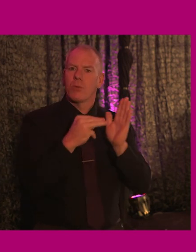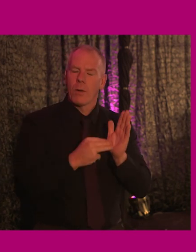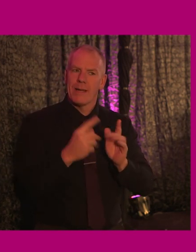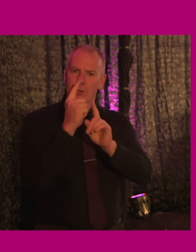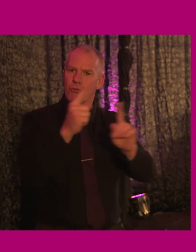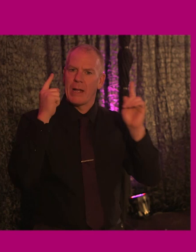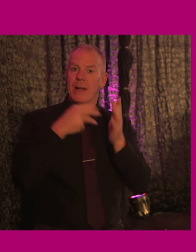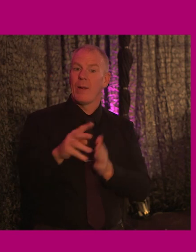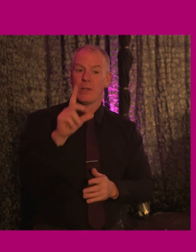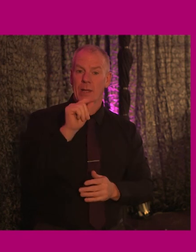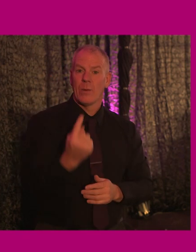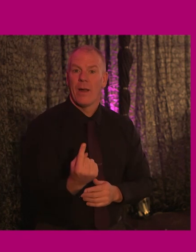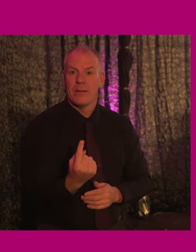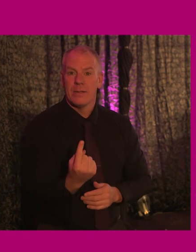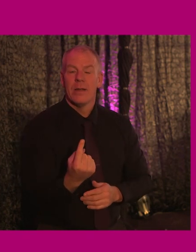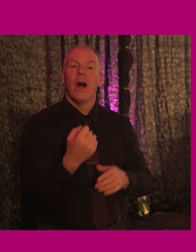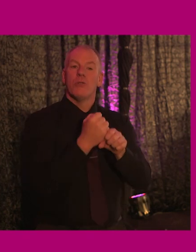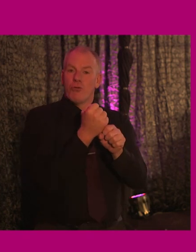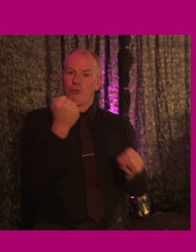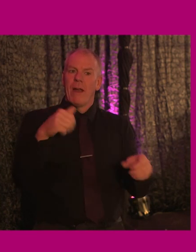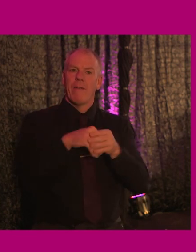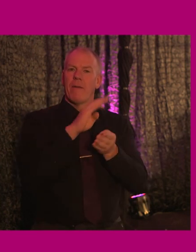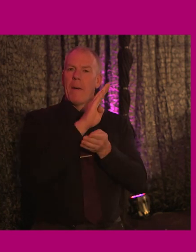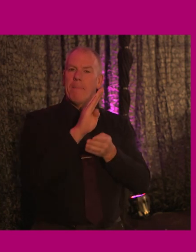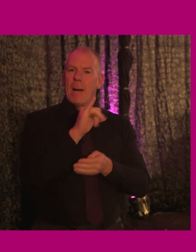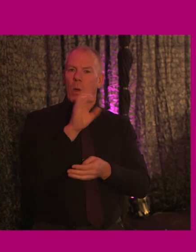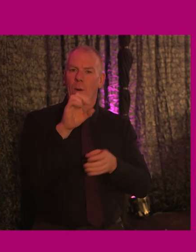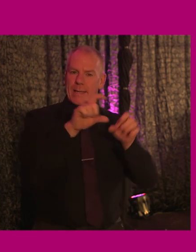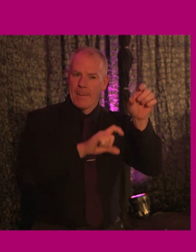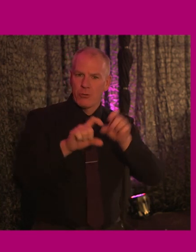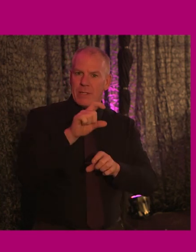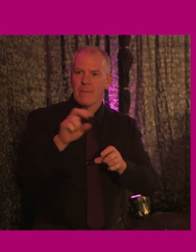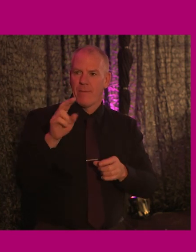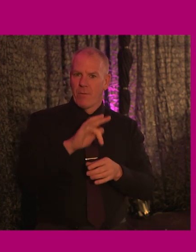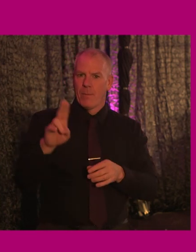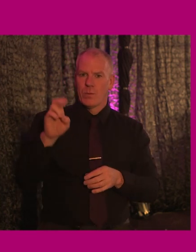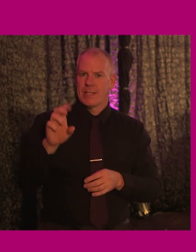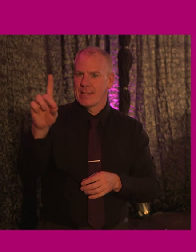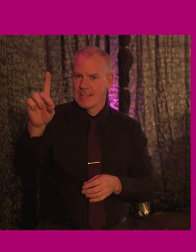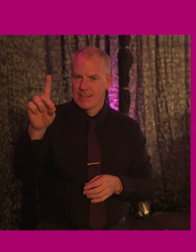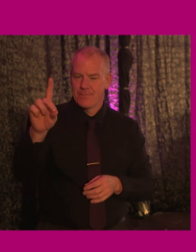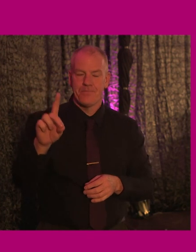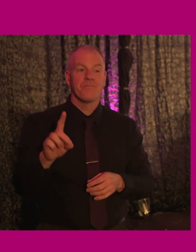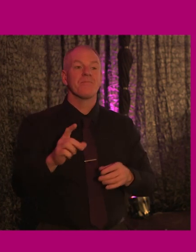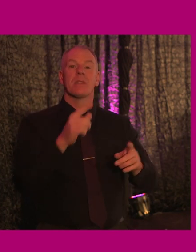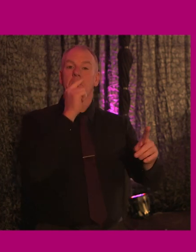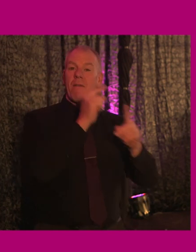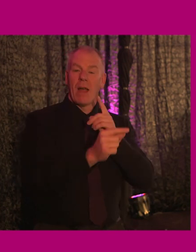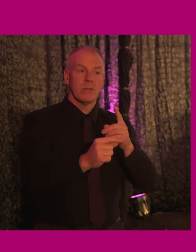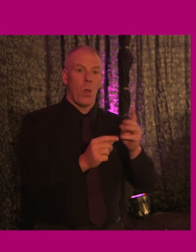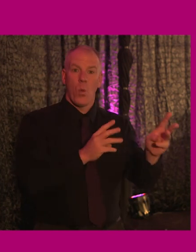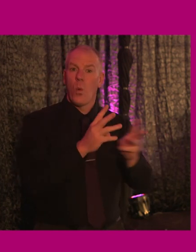graduated in 2021 with a degree in biochemistry from UCD. And she started her professional journey